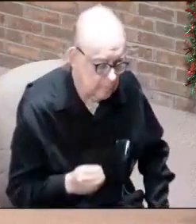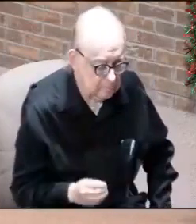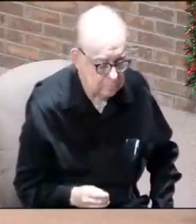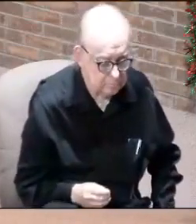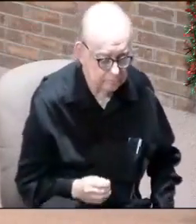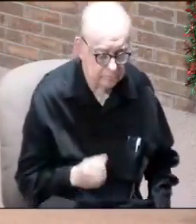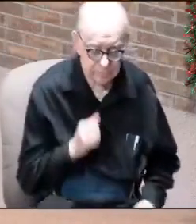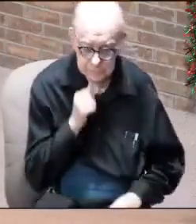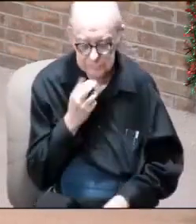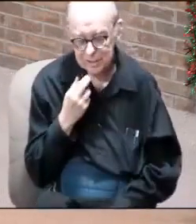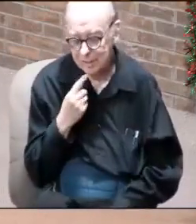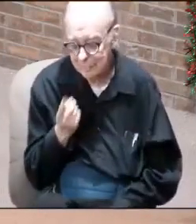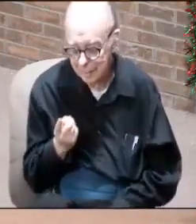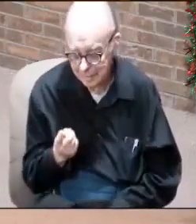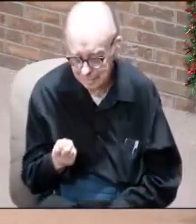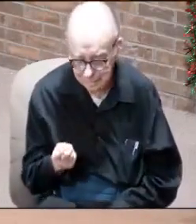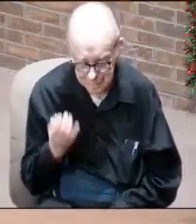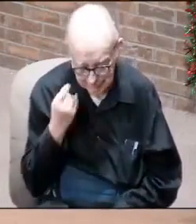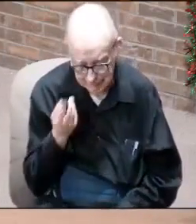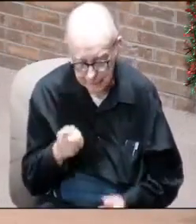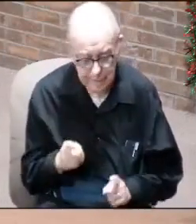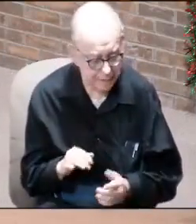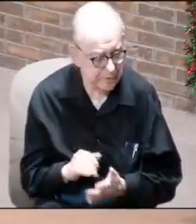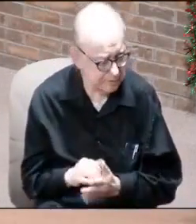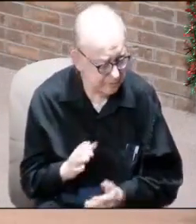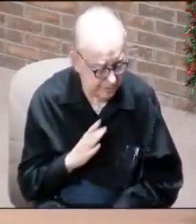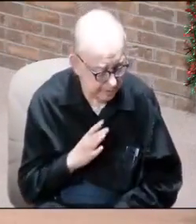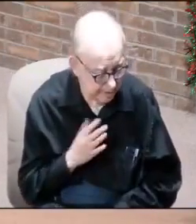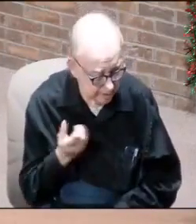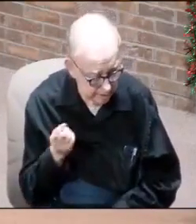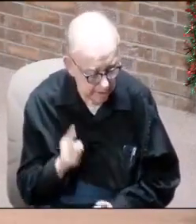Not really, but if it happens, it happens.